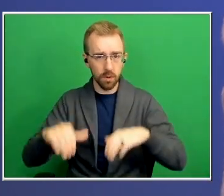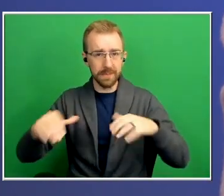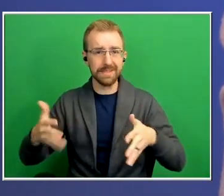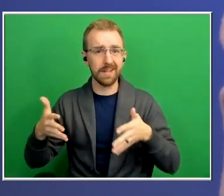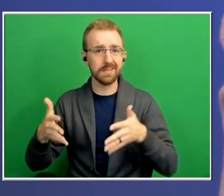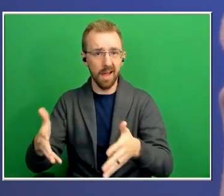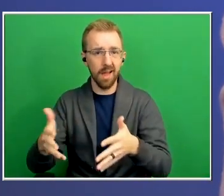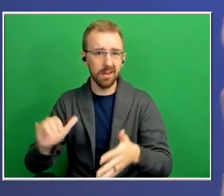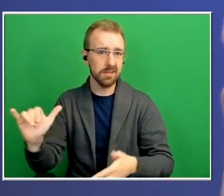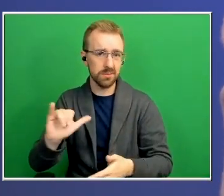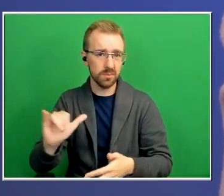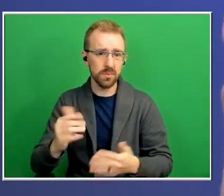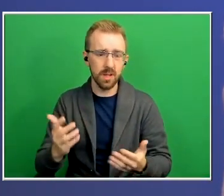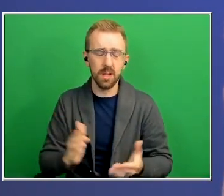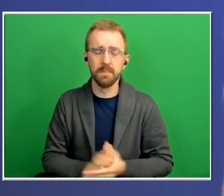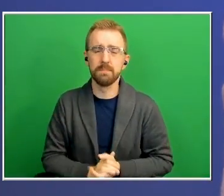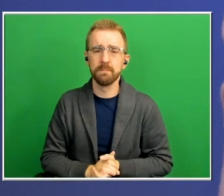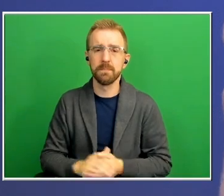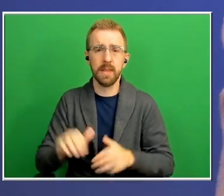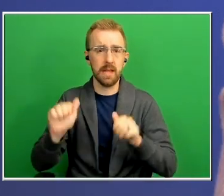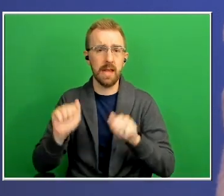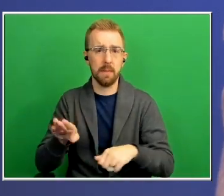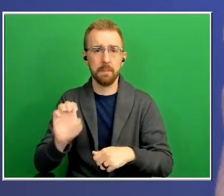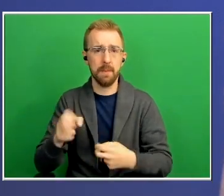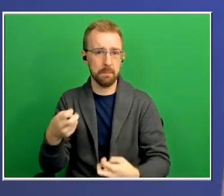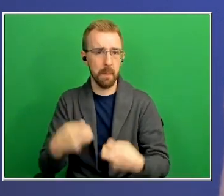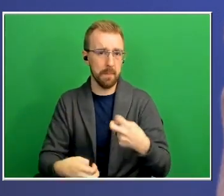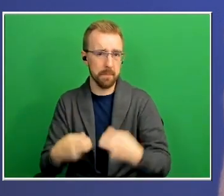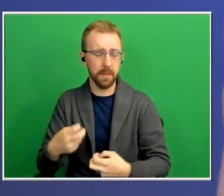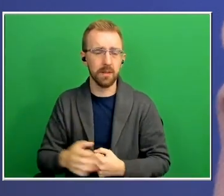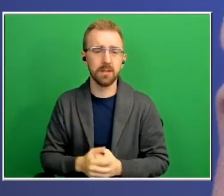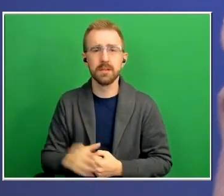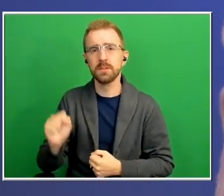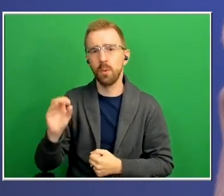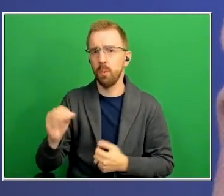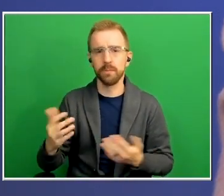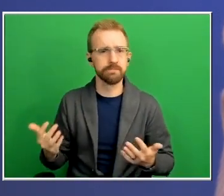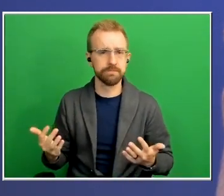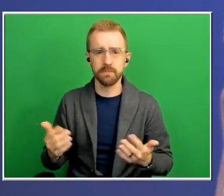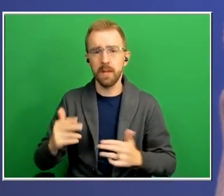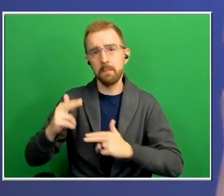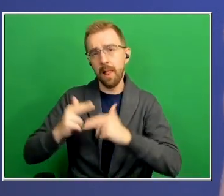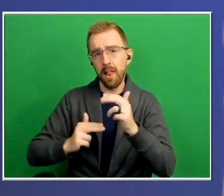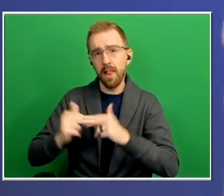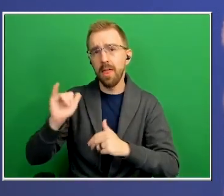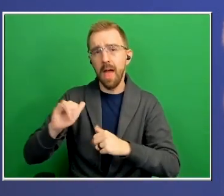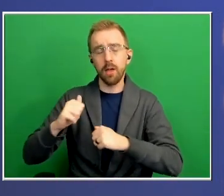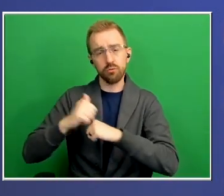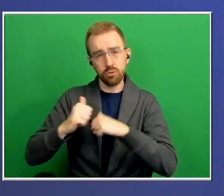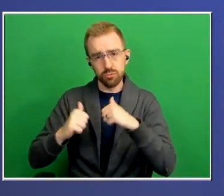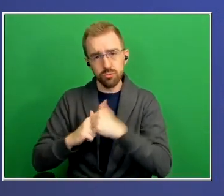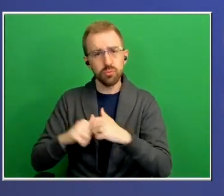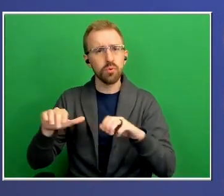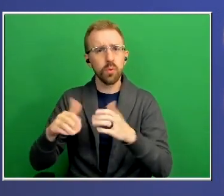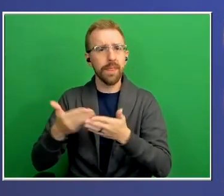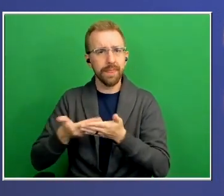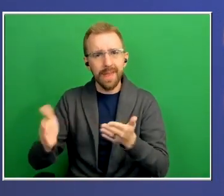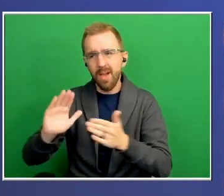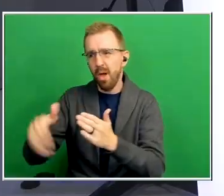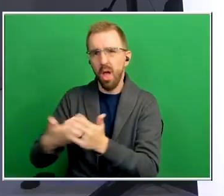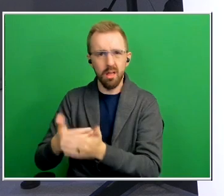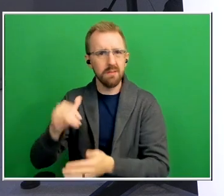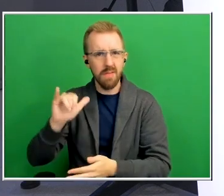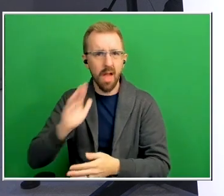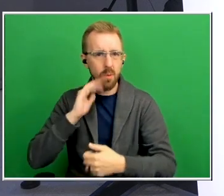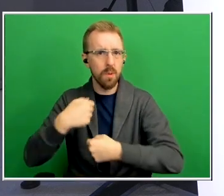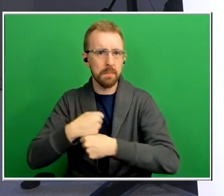can can be a problem so building that structure and doing things all those things make a difference in